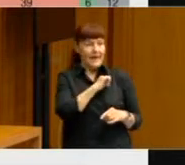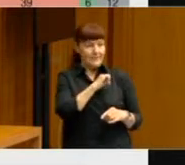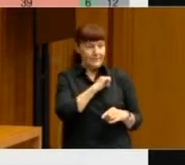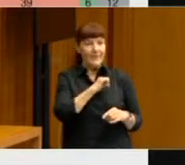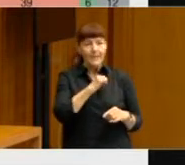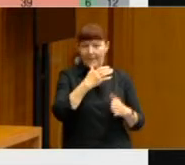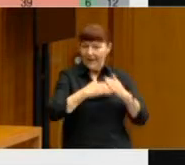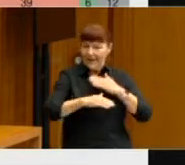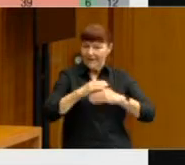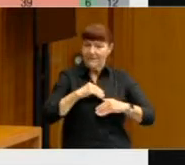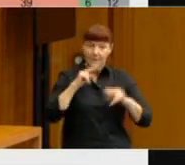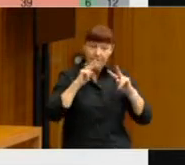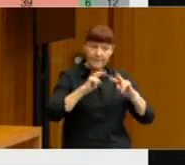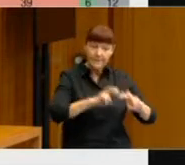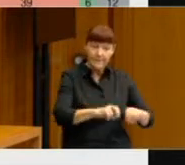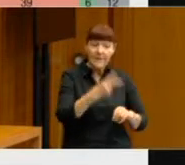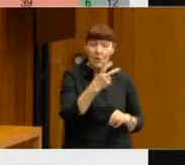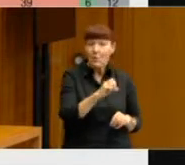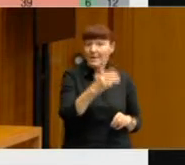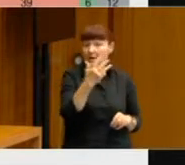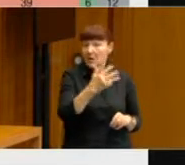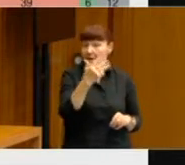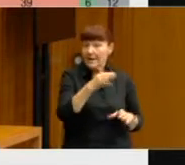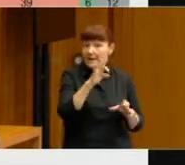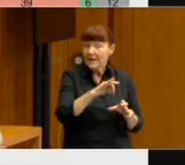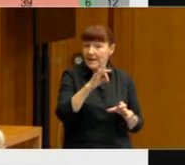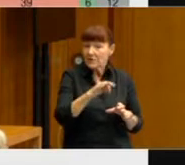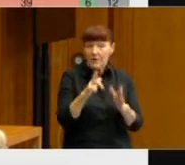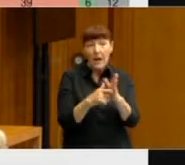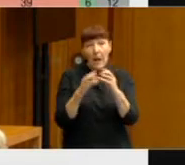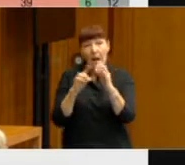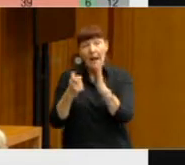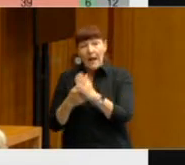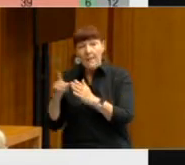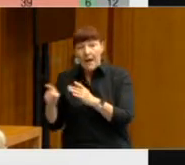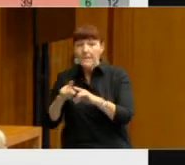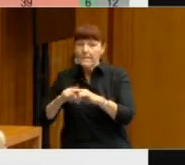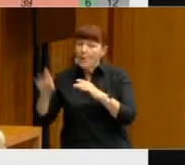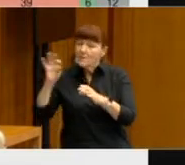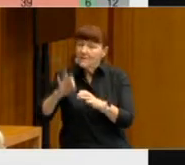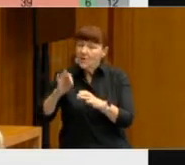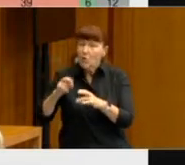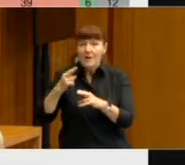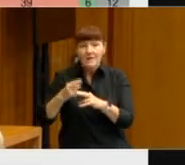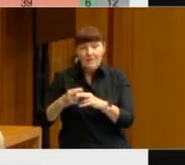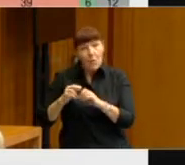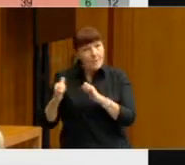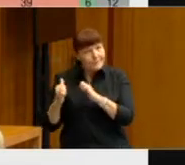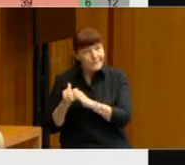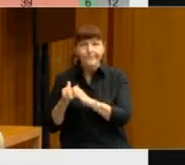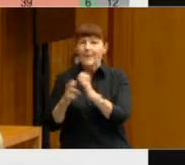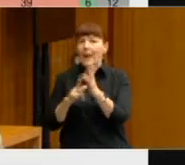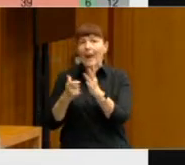Looking at the 2019 election, Labor voters were primarily voting for Labor and the Greens,